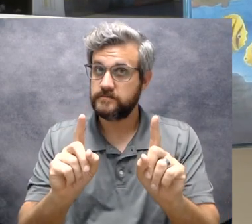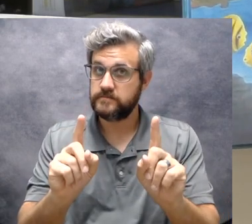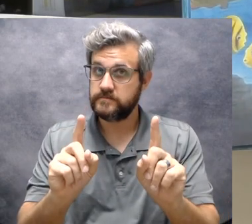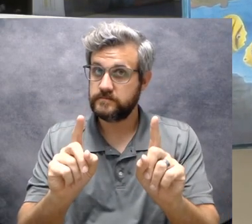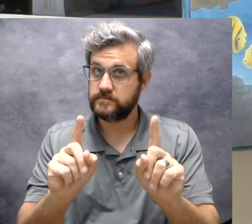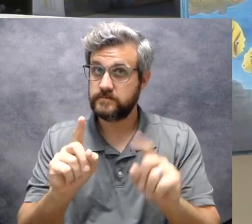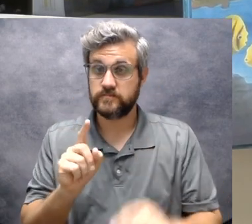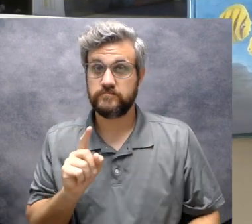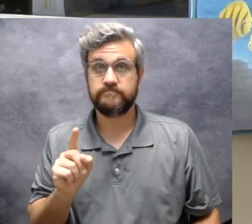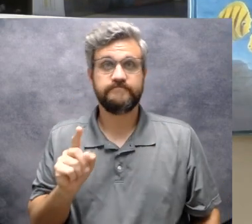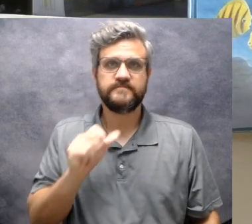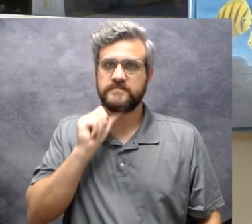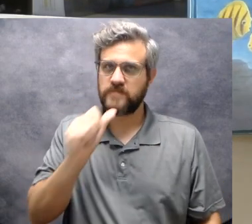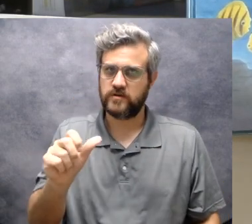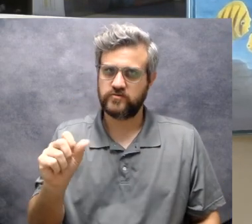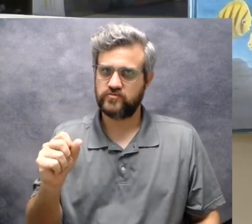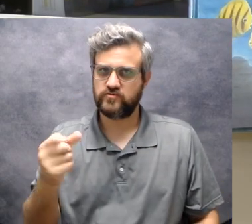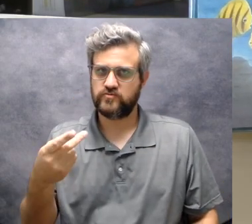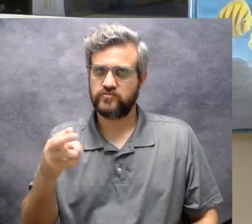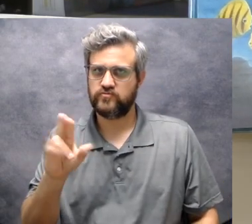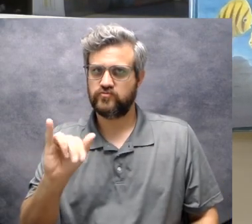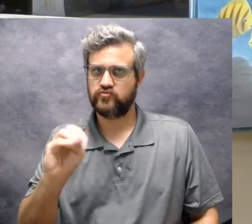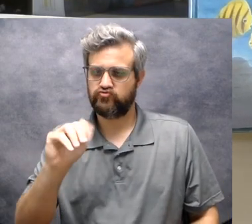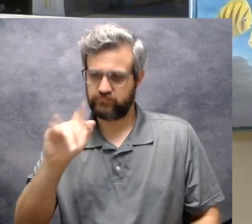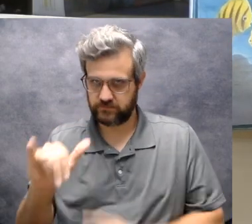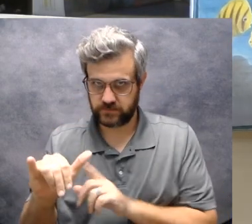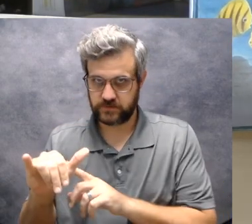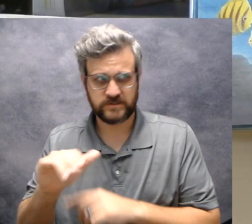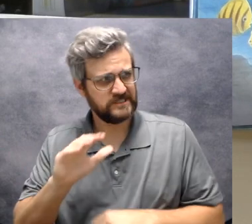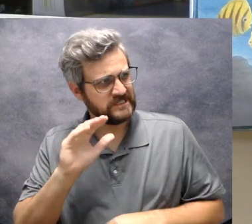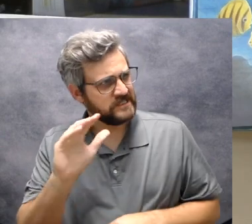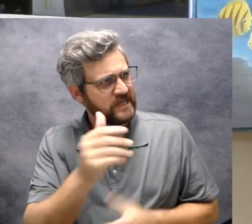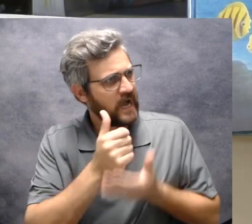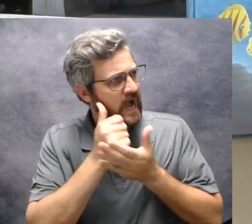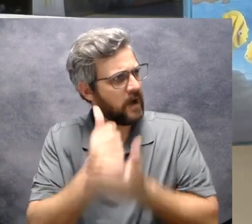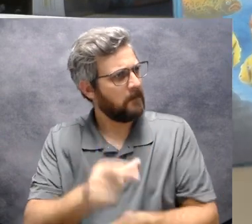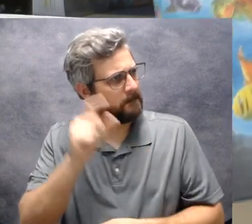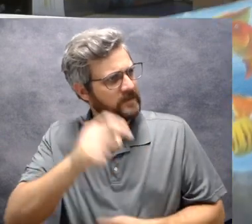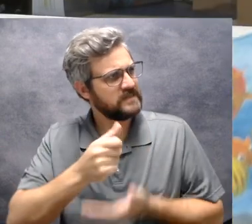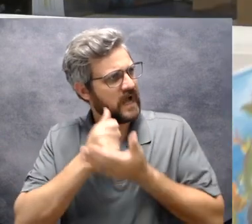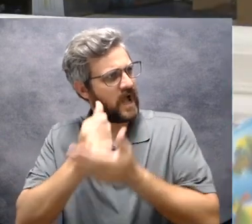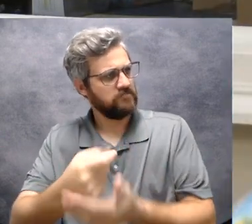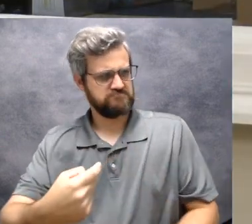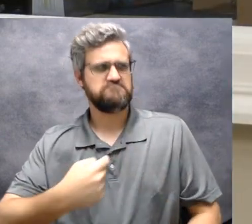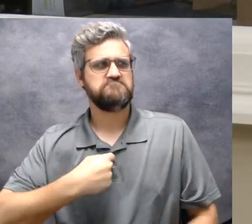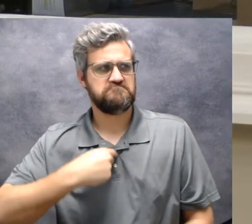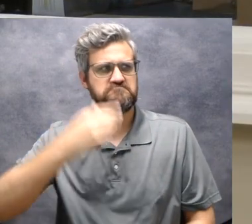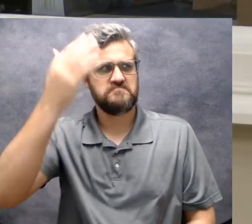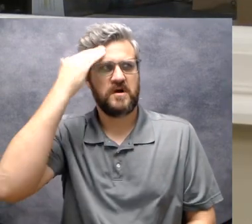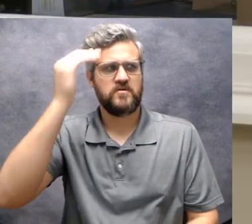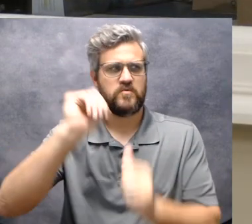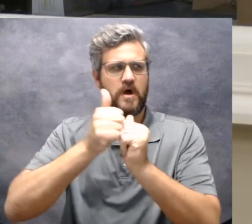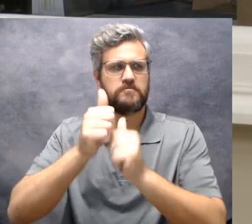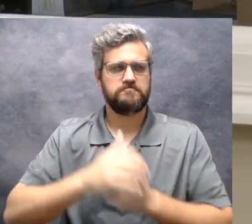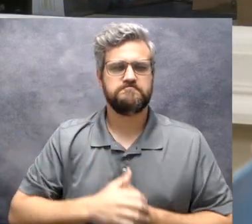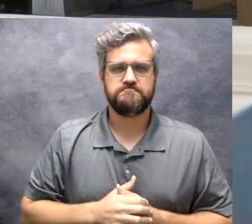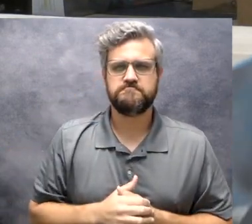But, not Shrimpy. He said, we have to help Big Al. And I know how.